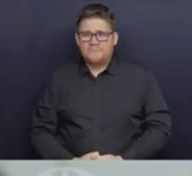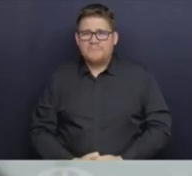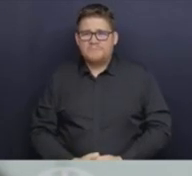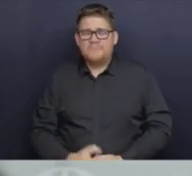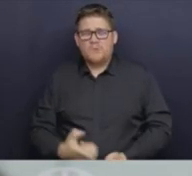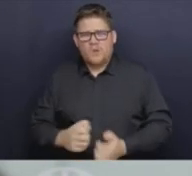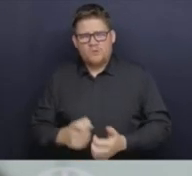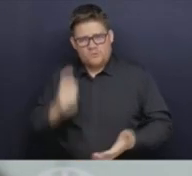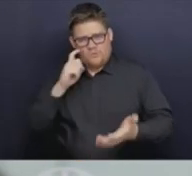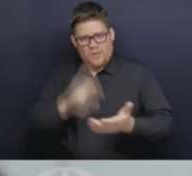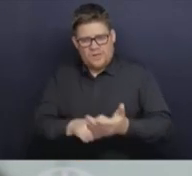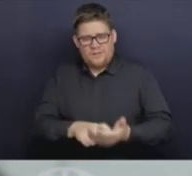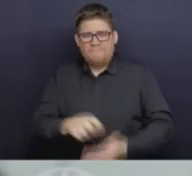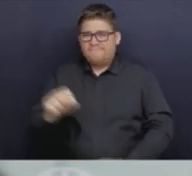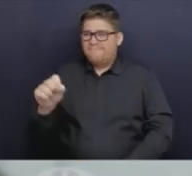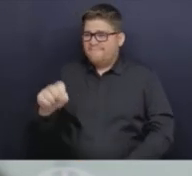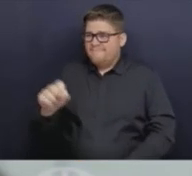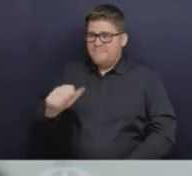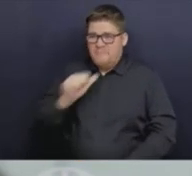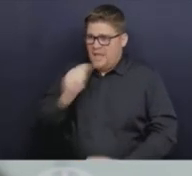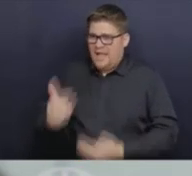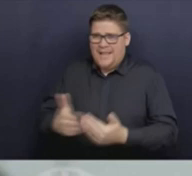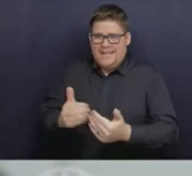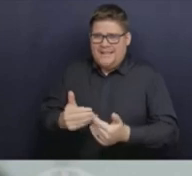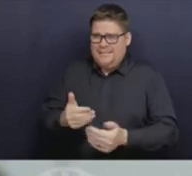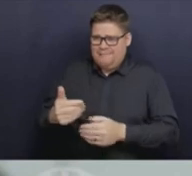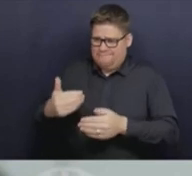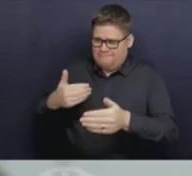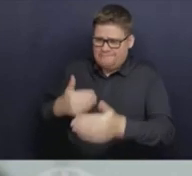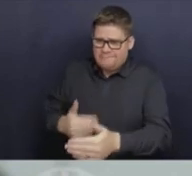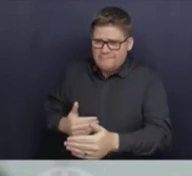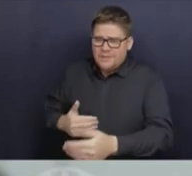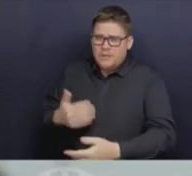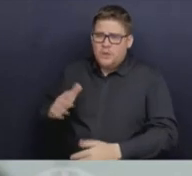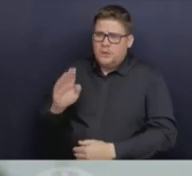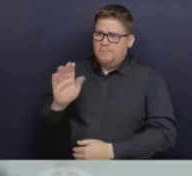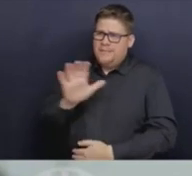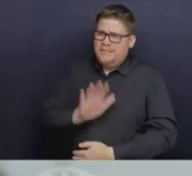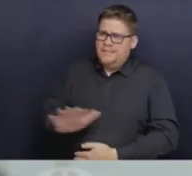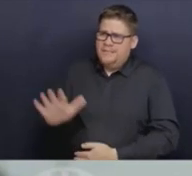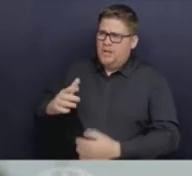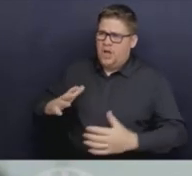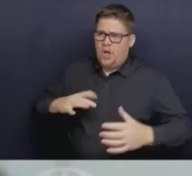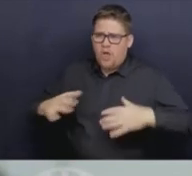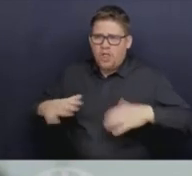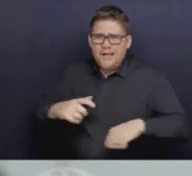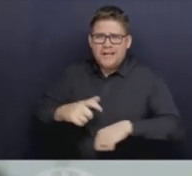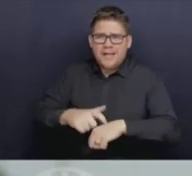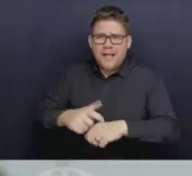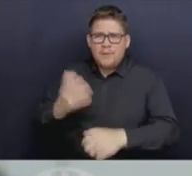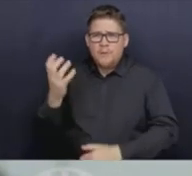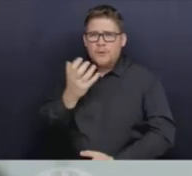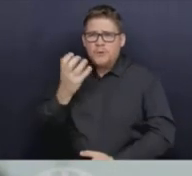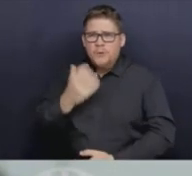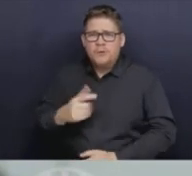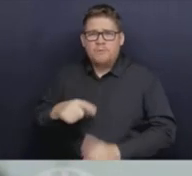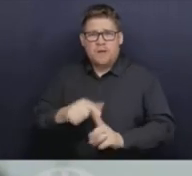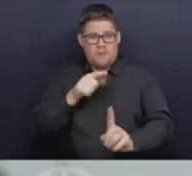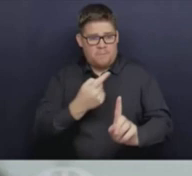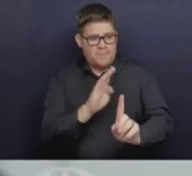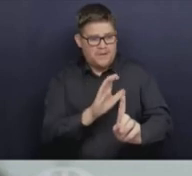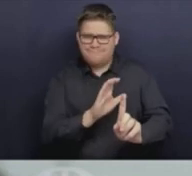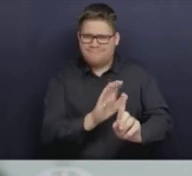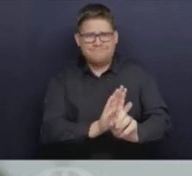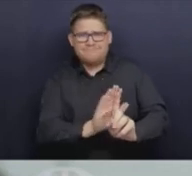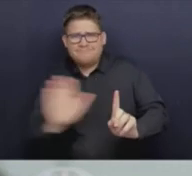challenging time across BC and across Canada over this holiday period, not just because of the pandemic, but also impacts that